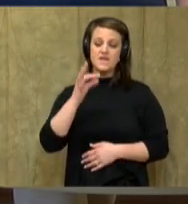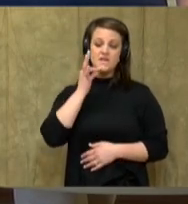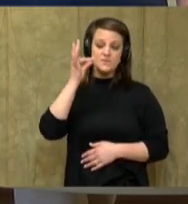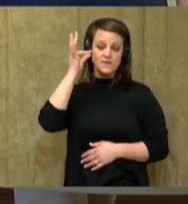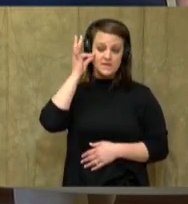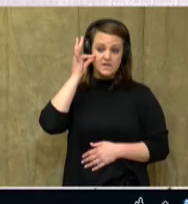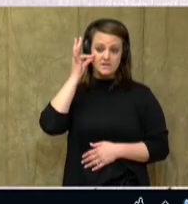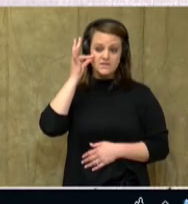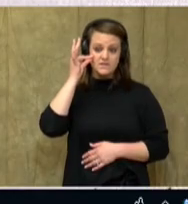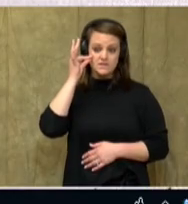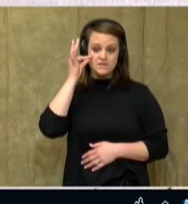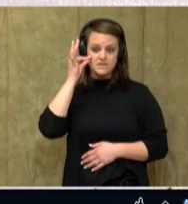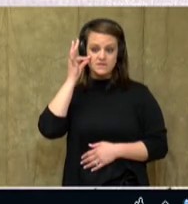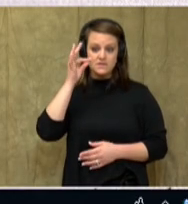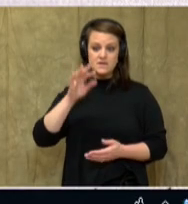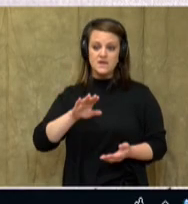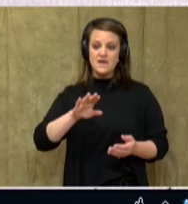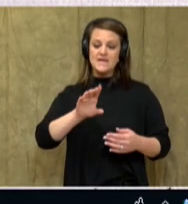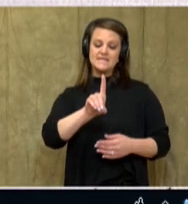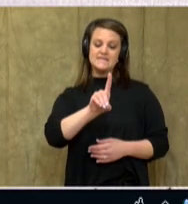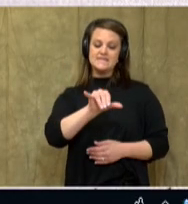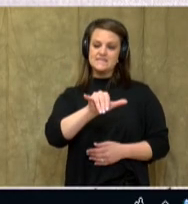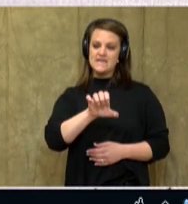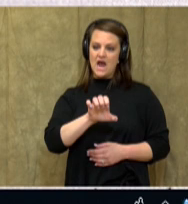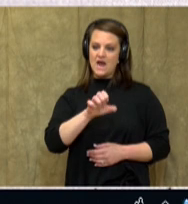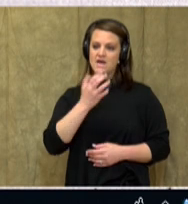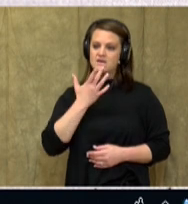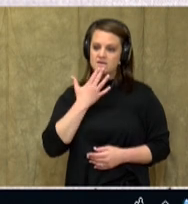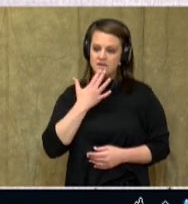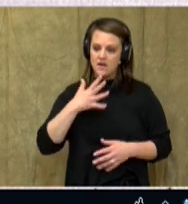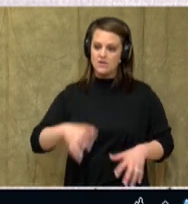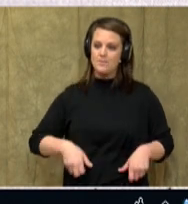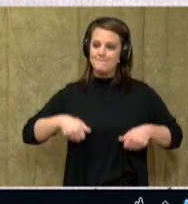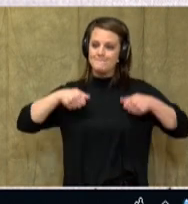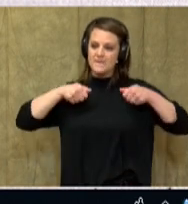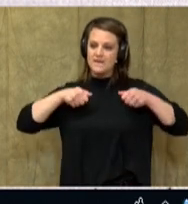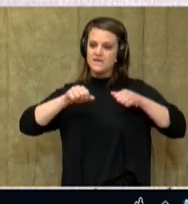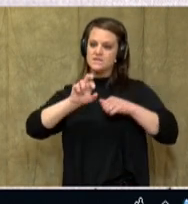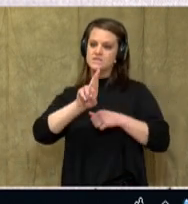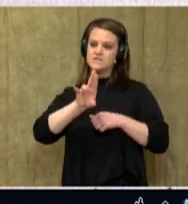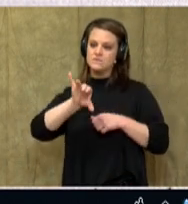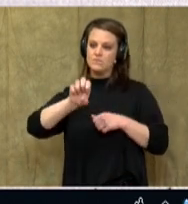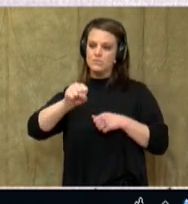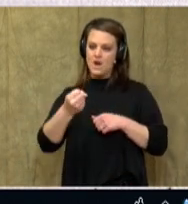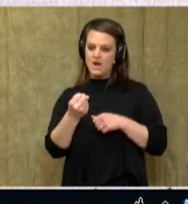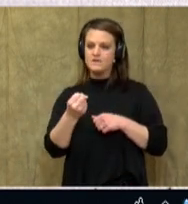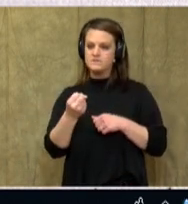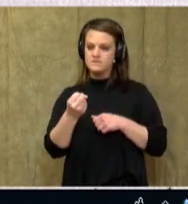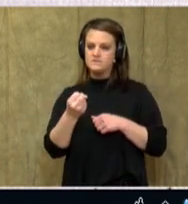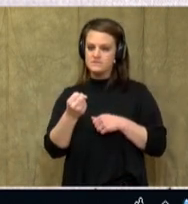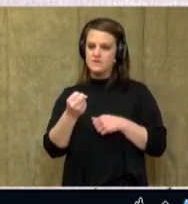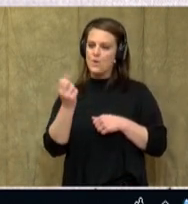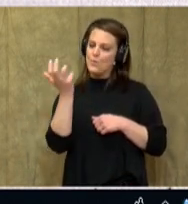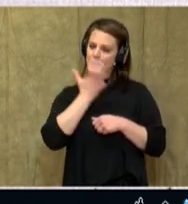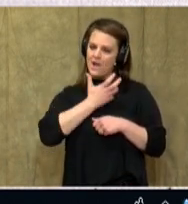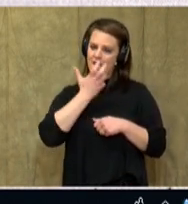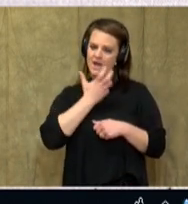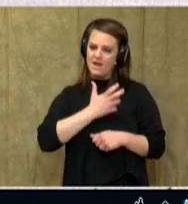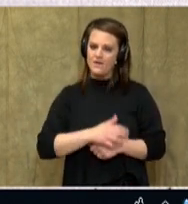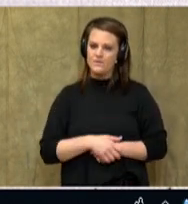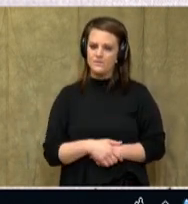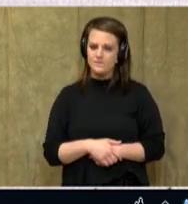Americans may die from the berries to color blankets and rugs. Wow. So,